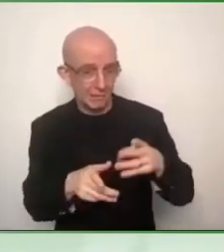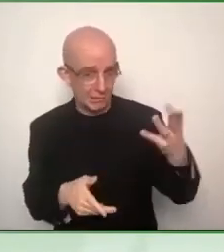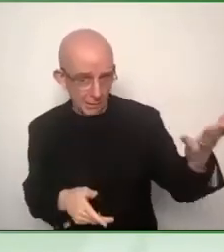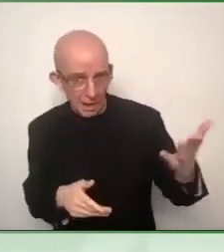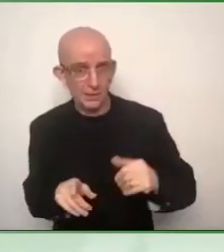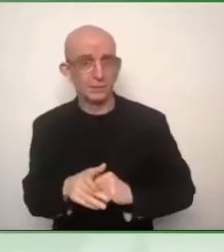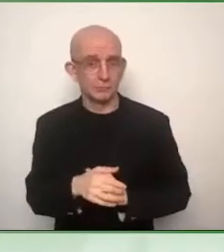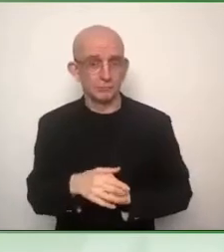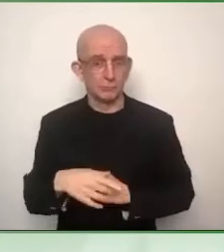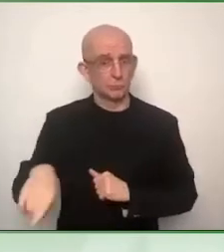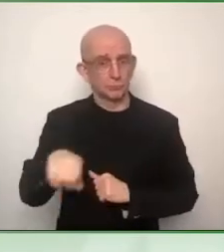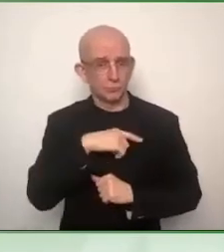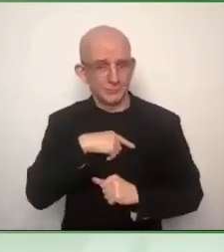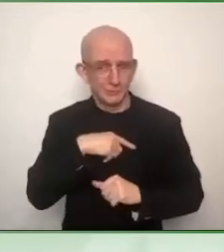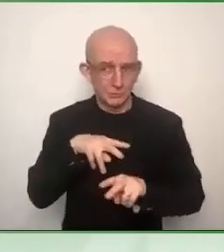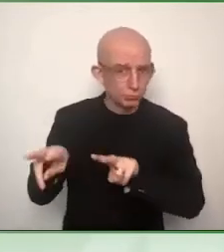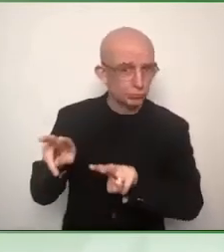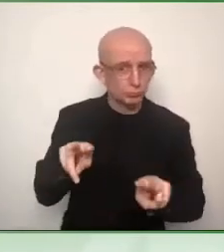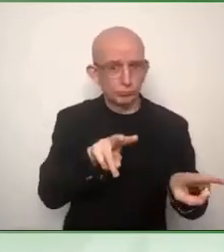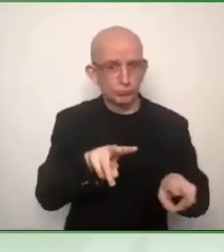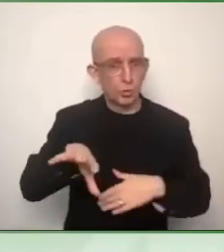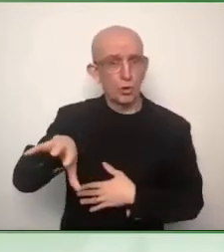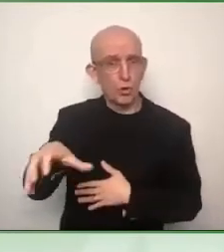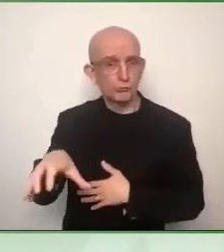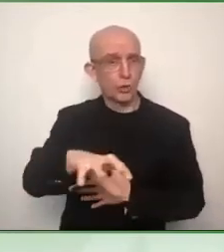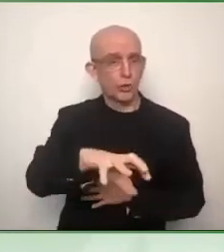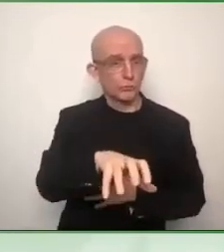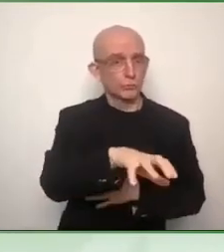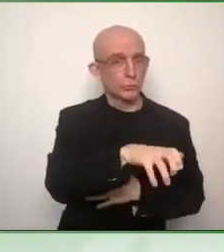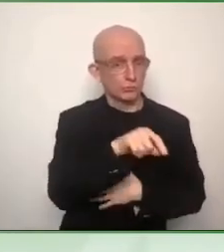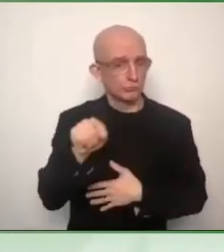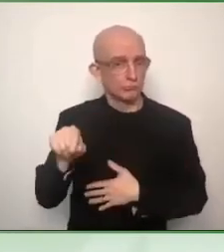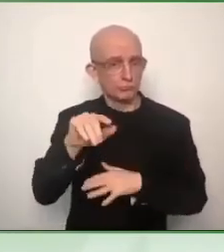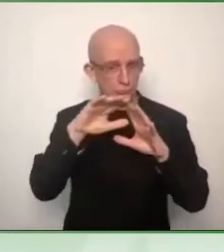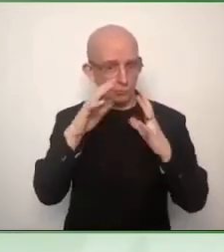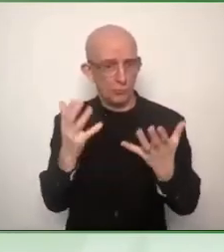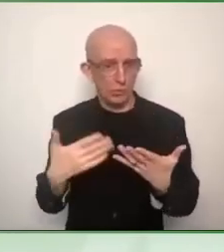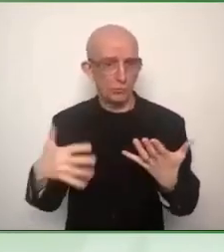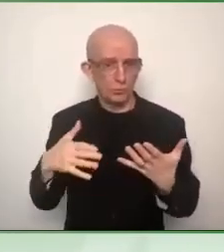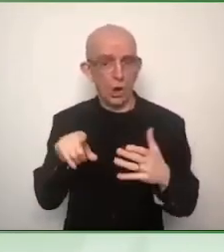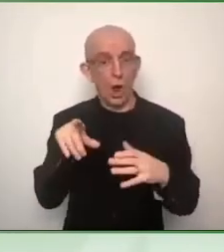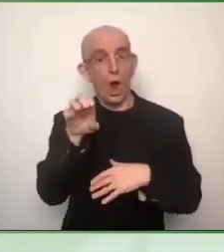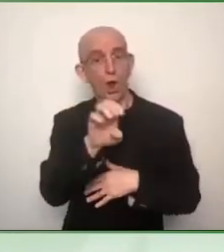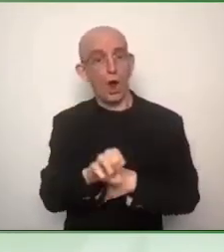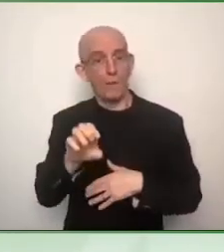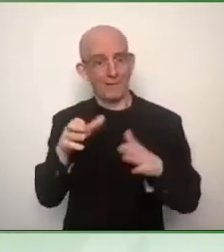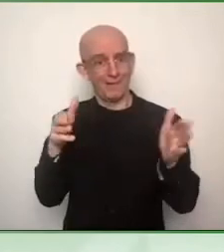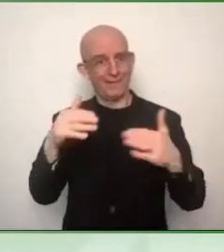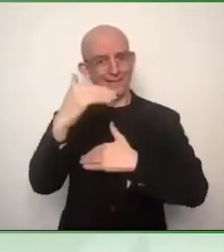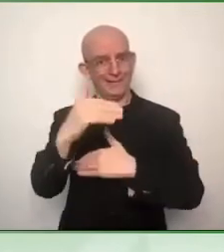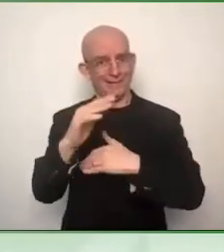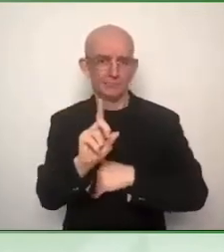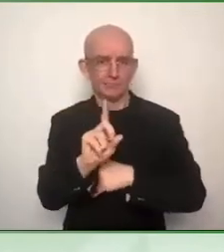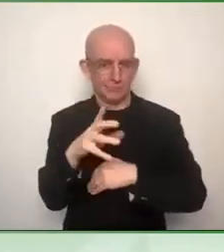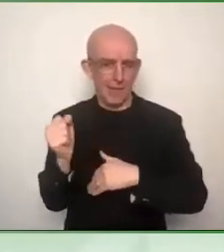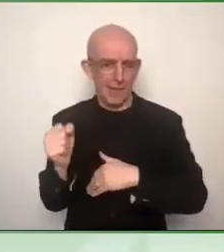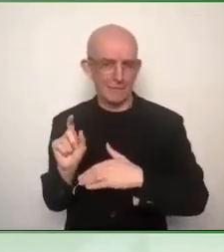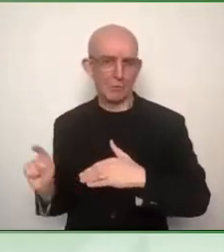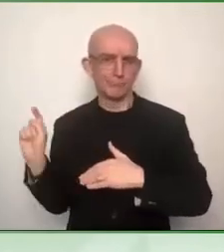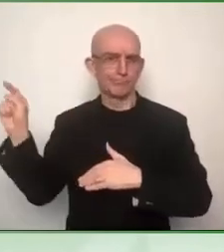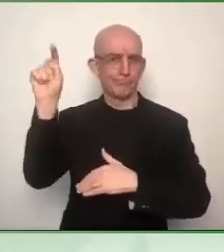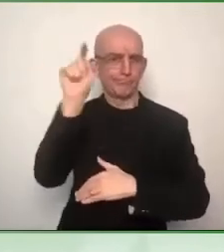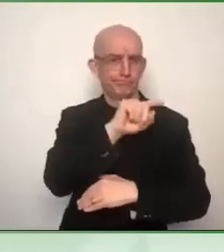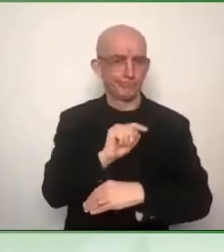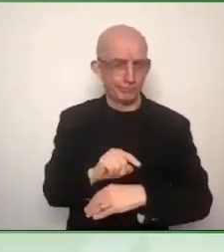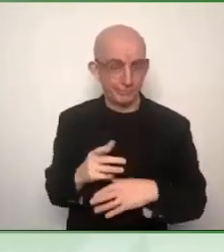the impact here is important. This harmonization, as you were saying, Michael, you know, it's not feasible for